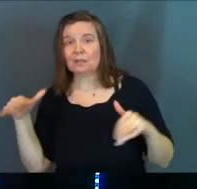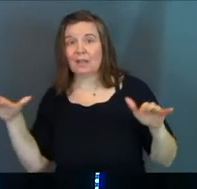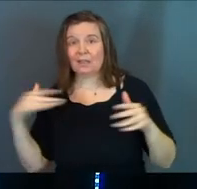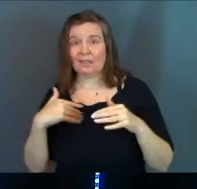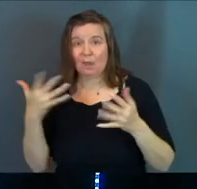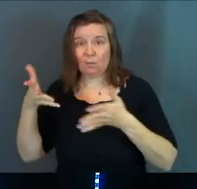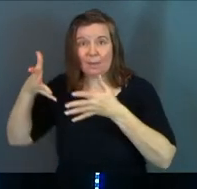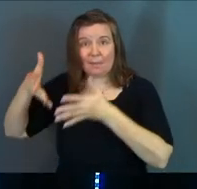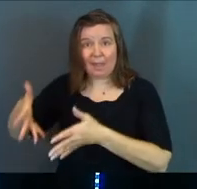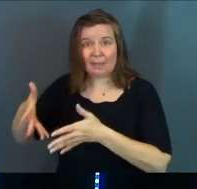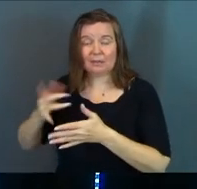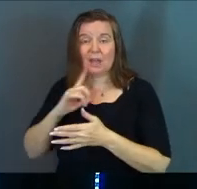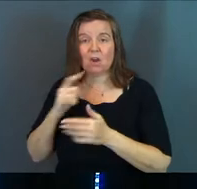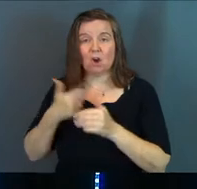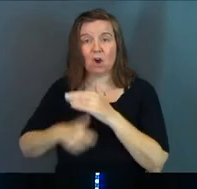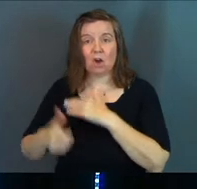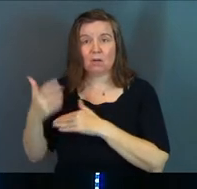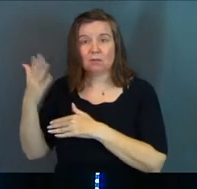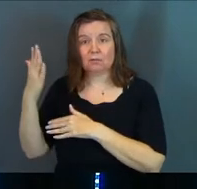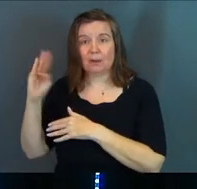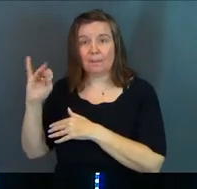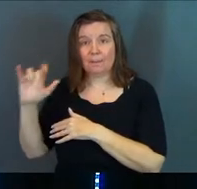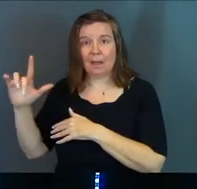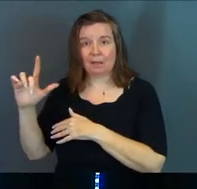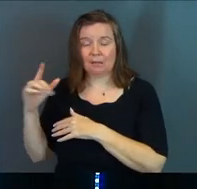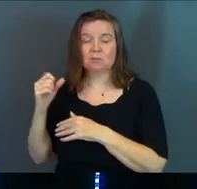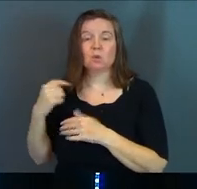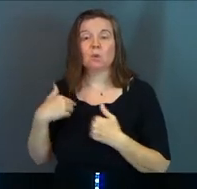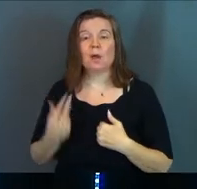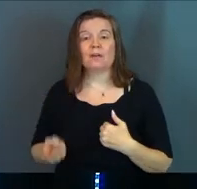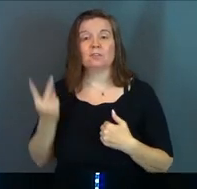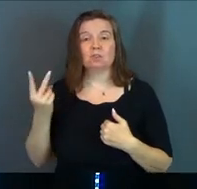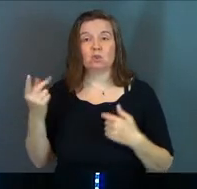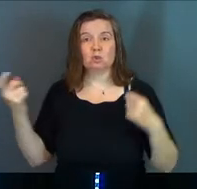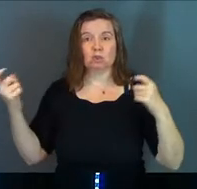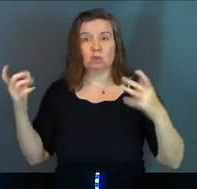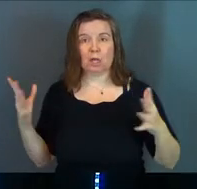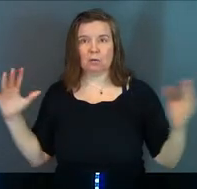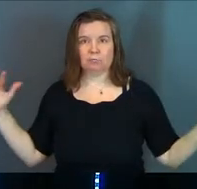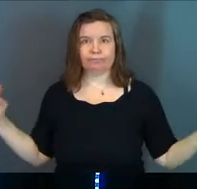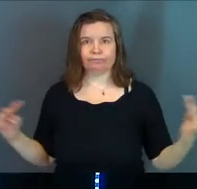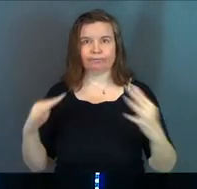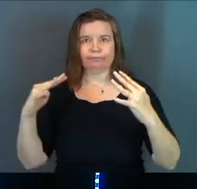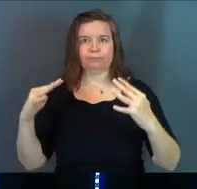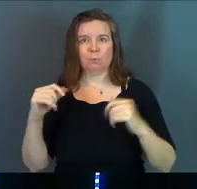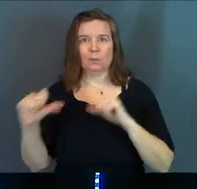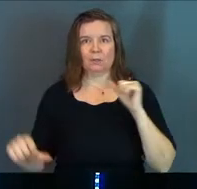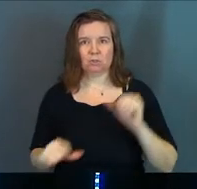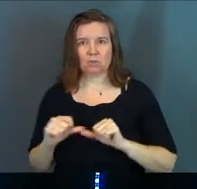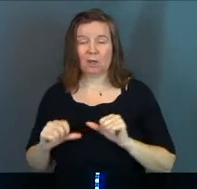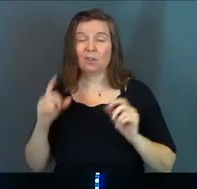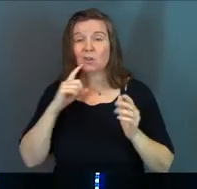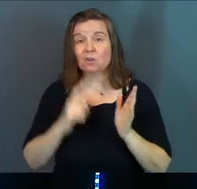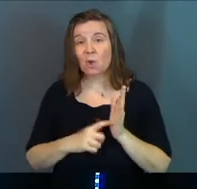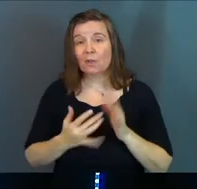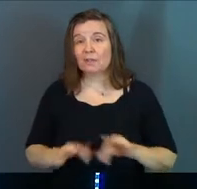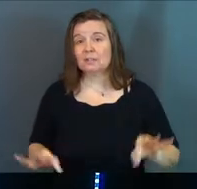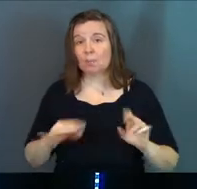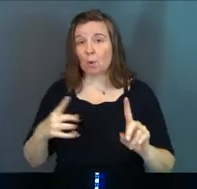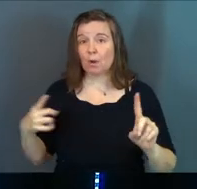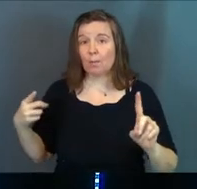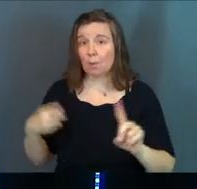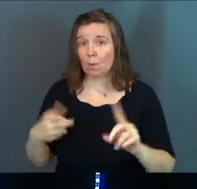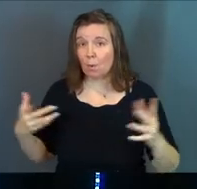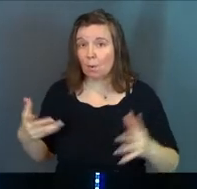the angels that remain and are underneath Michael. And so you got two generals that go to war with each other. Notice this important